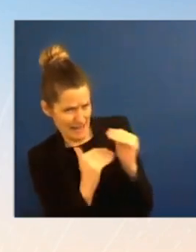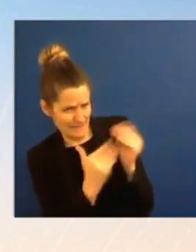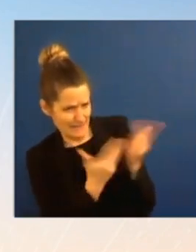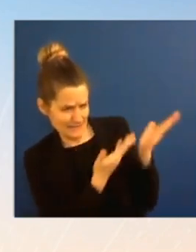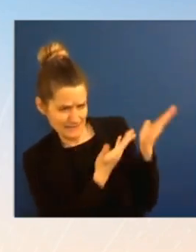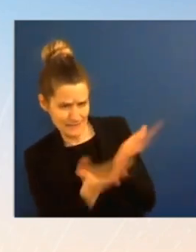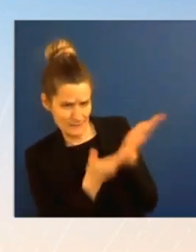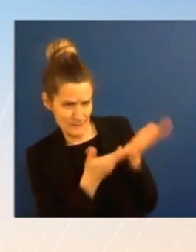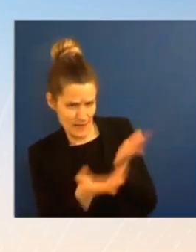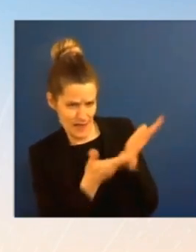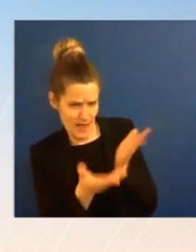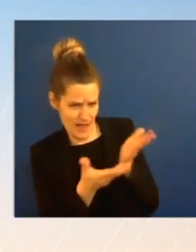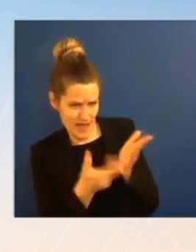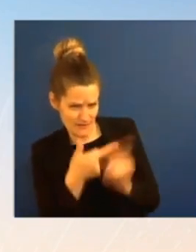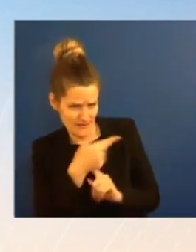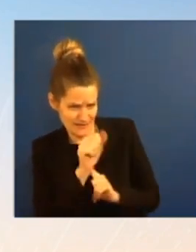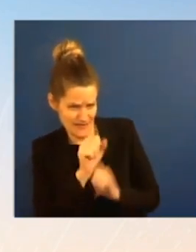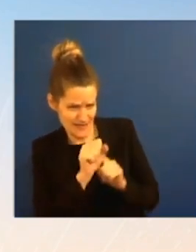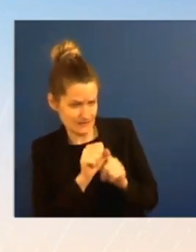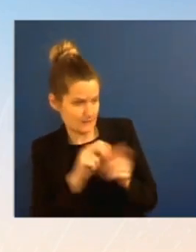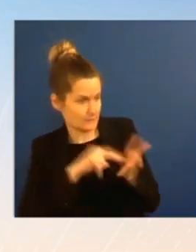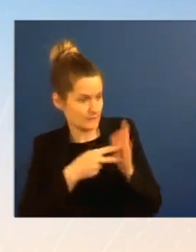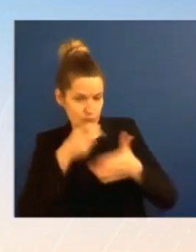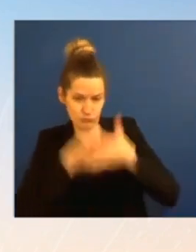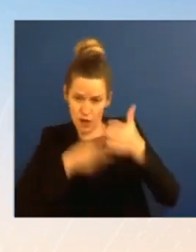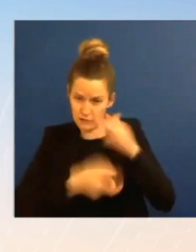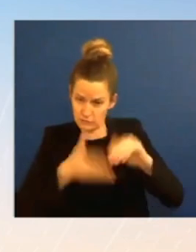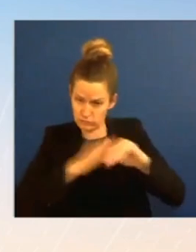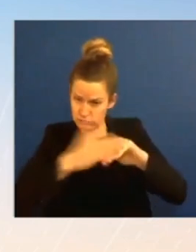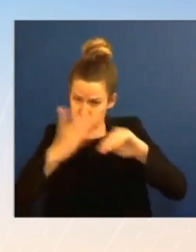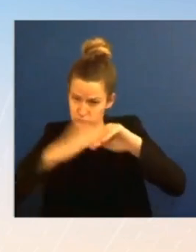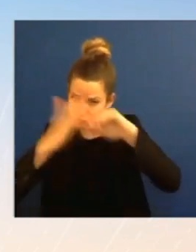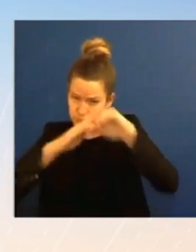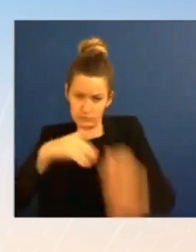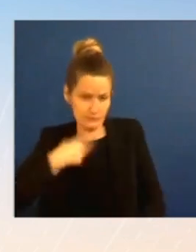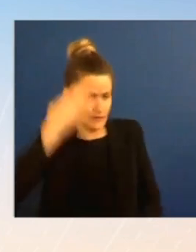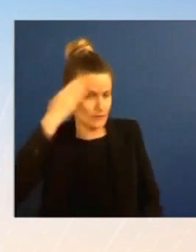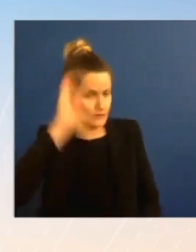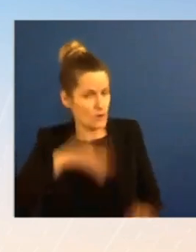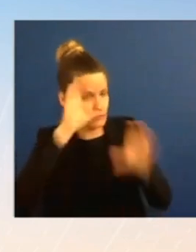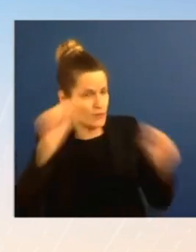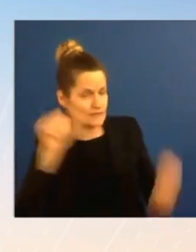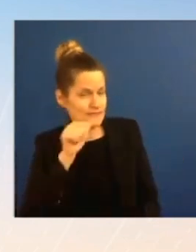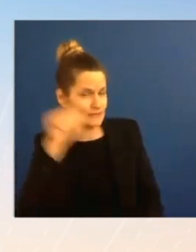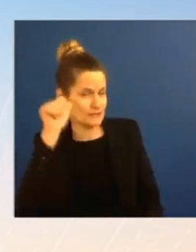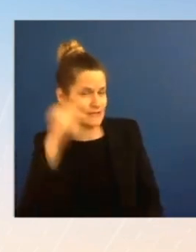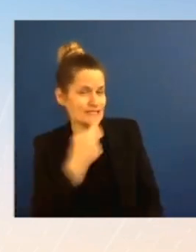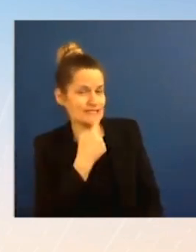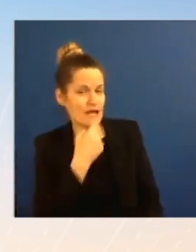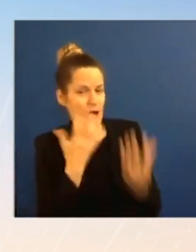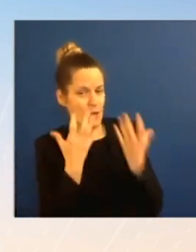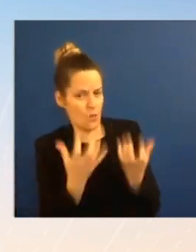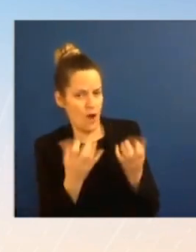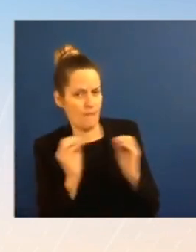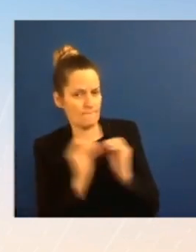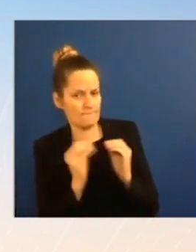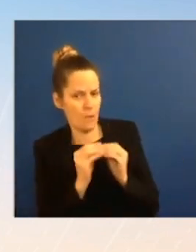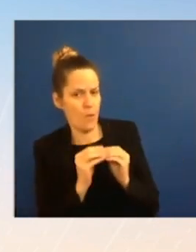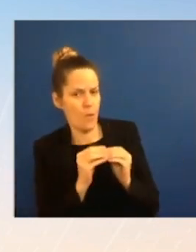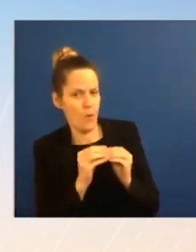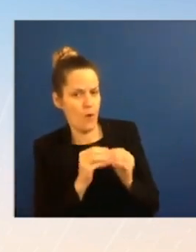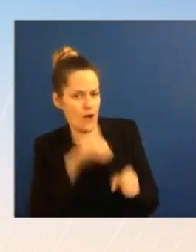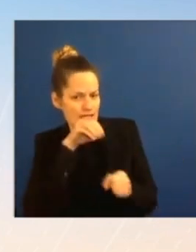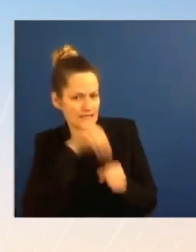know, you know, the president, as recently as yesterday, talked about increasing domestic manufacturing to bring down prices on inflated